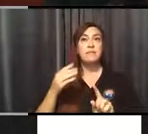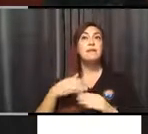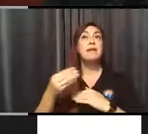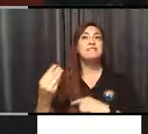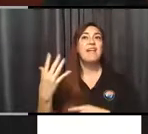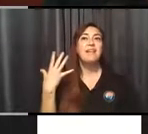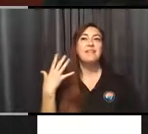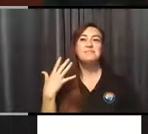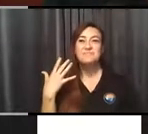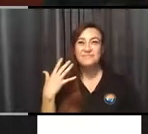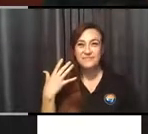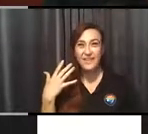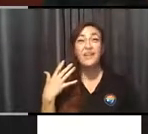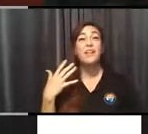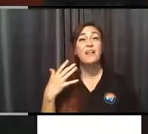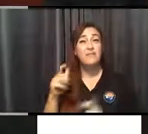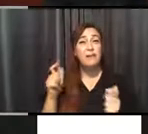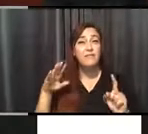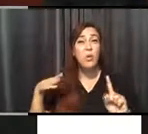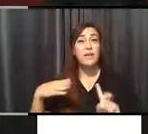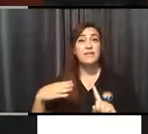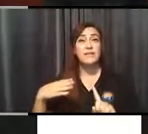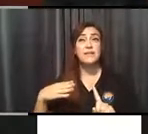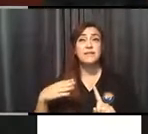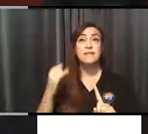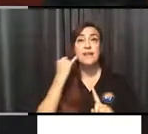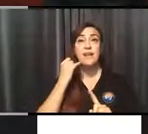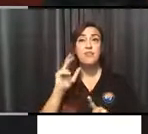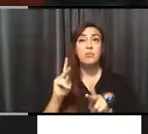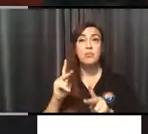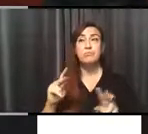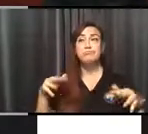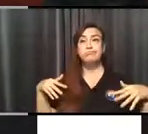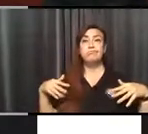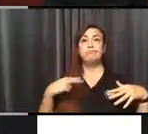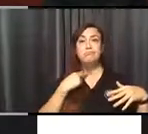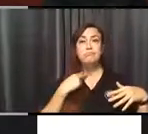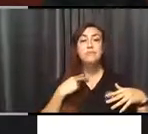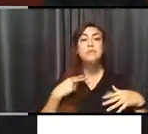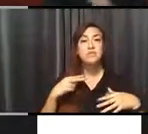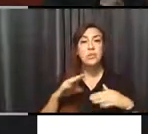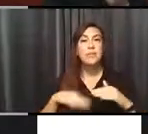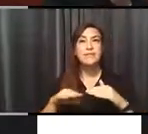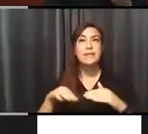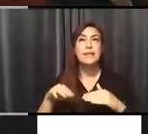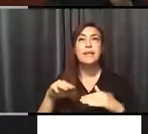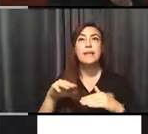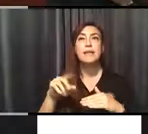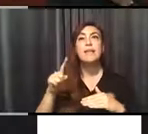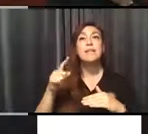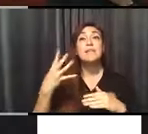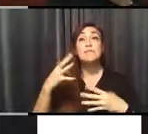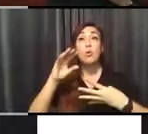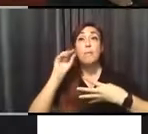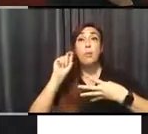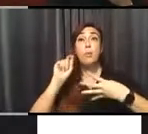would be dislocated worker services. Basically, I'm going to say these four bullet points and